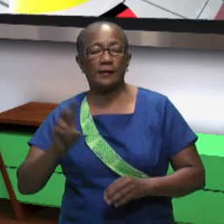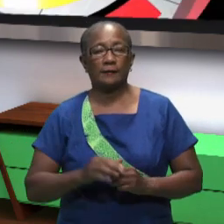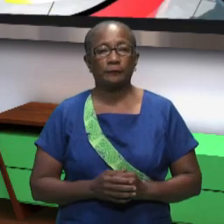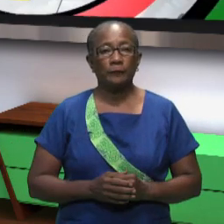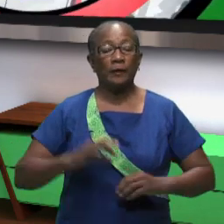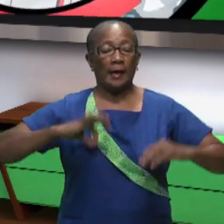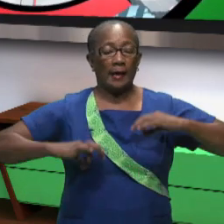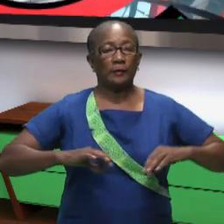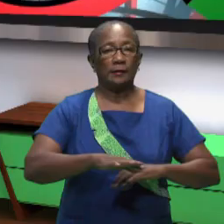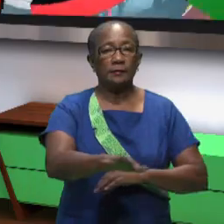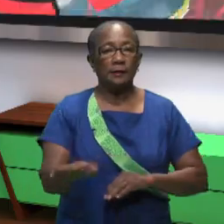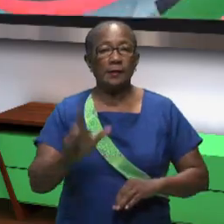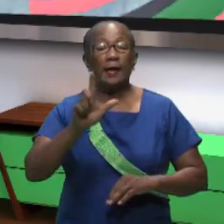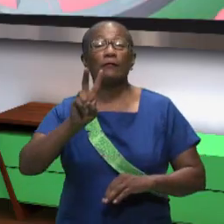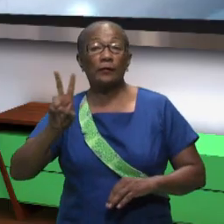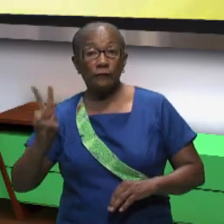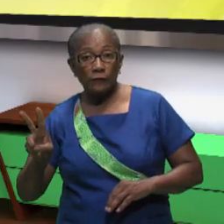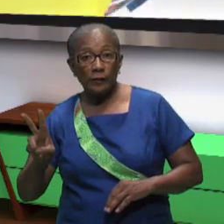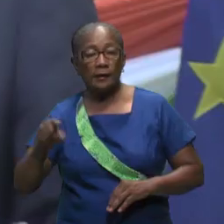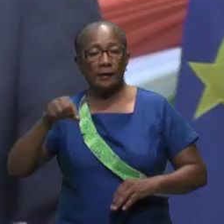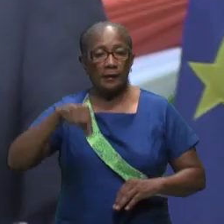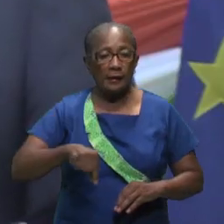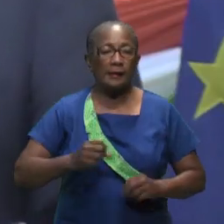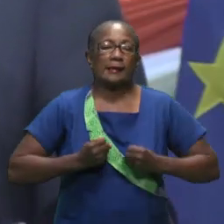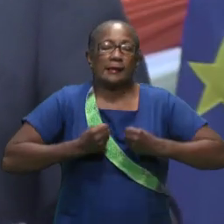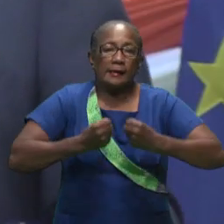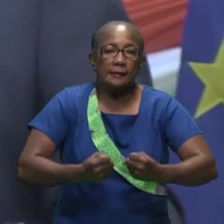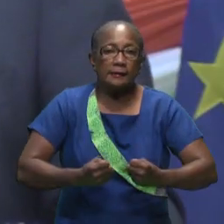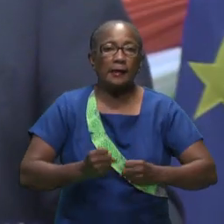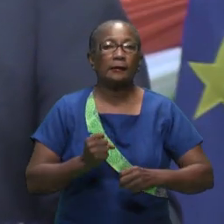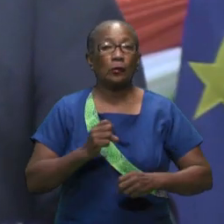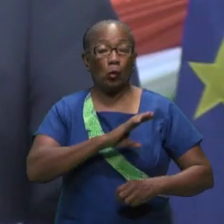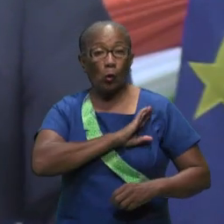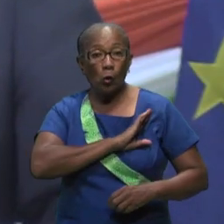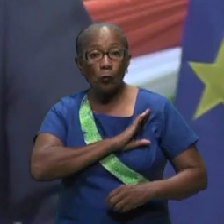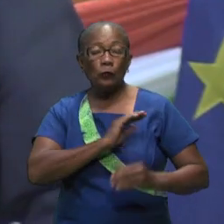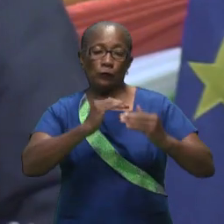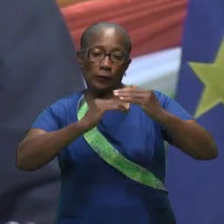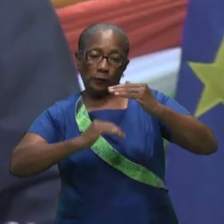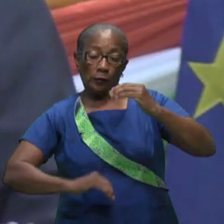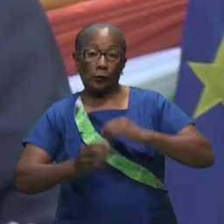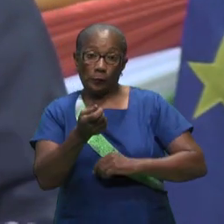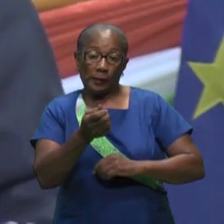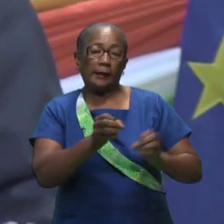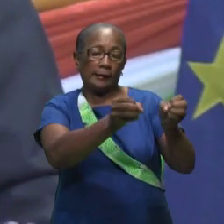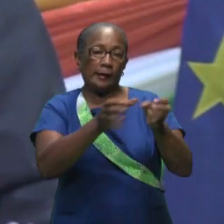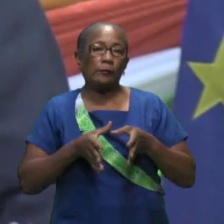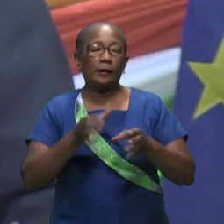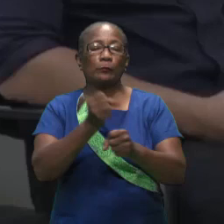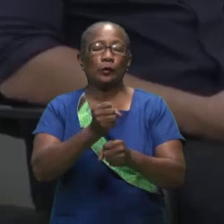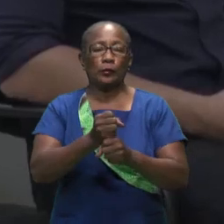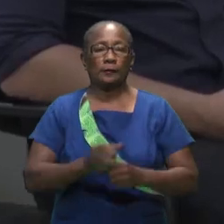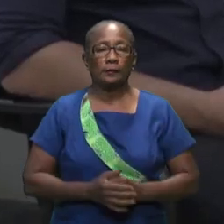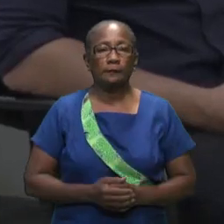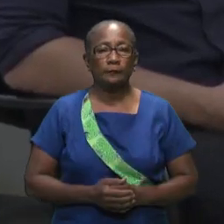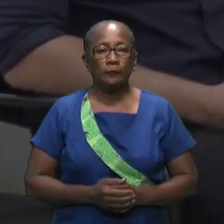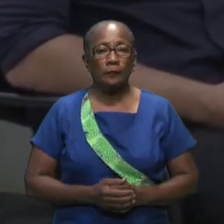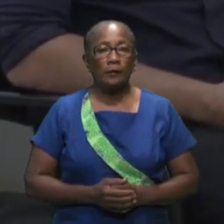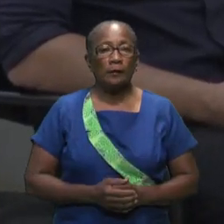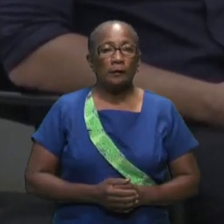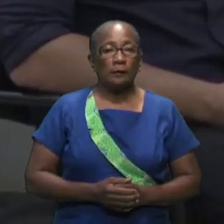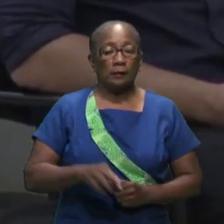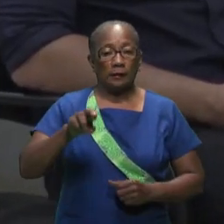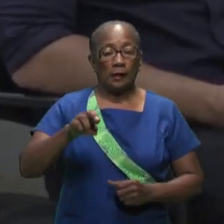livestock and fisheries lvv the ministry of lvv is committed to this goal as well as to reduce